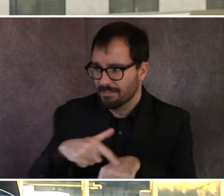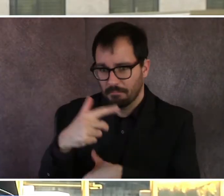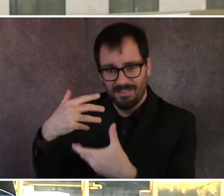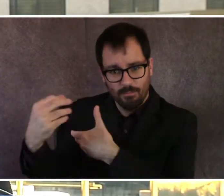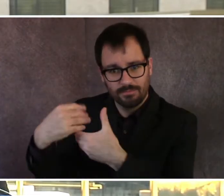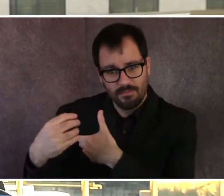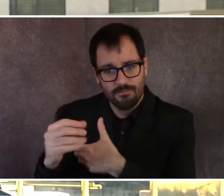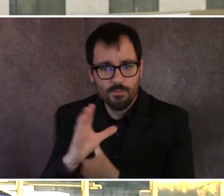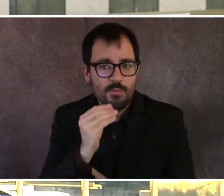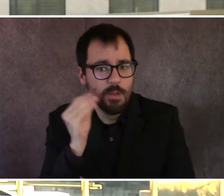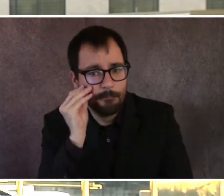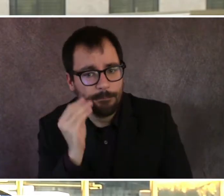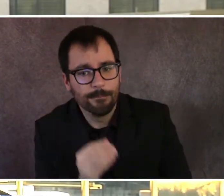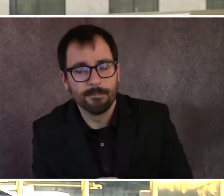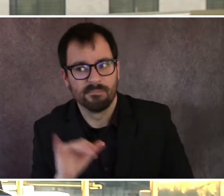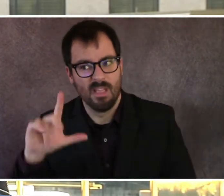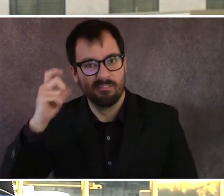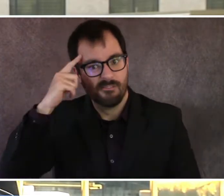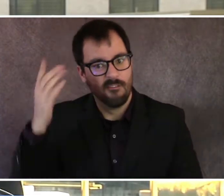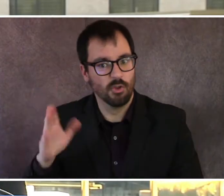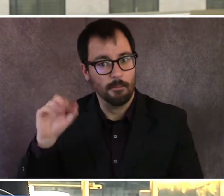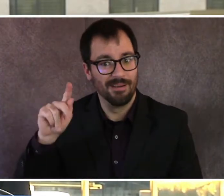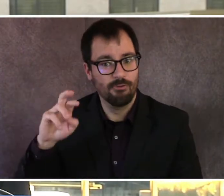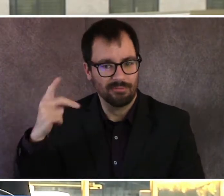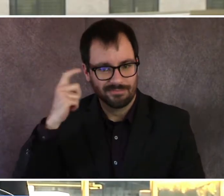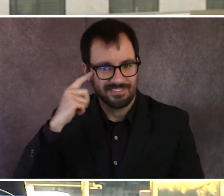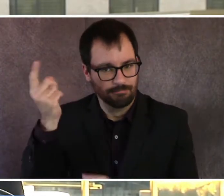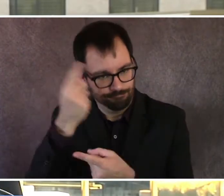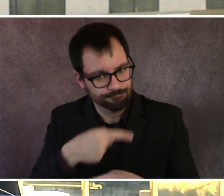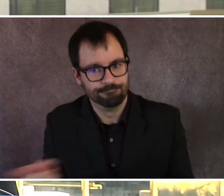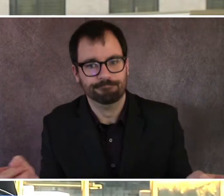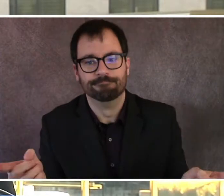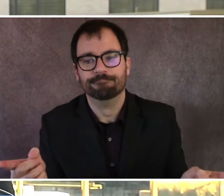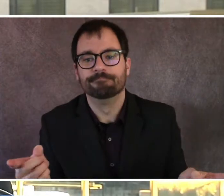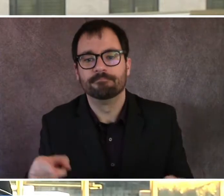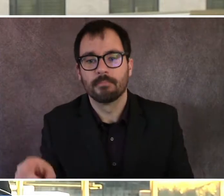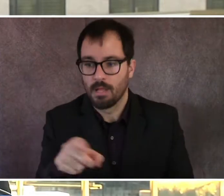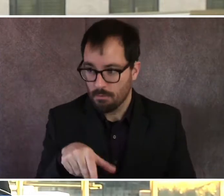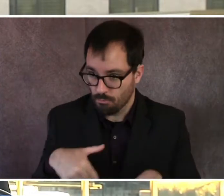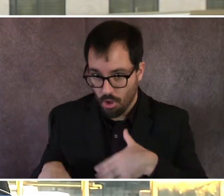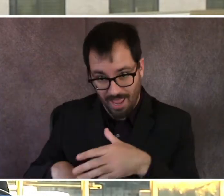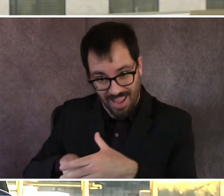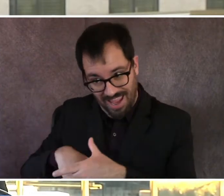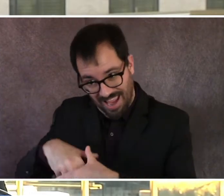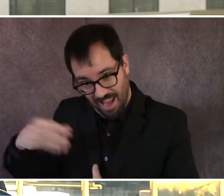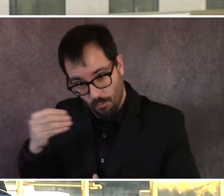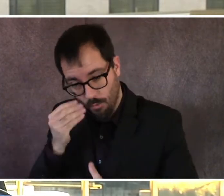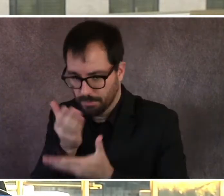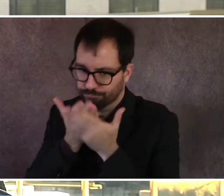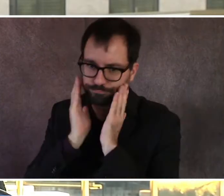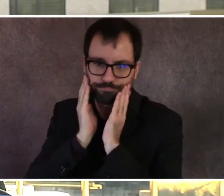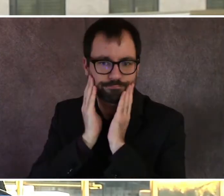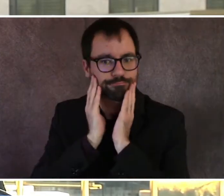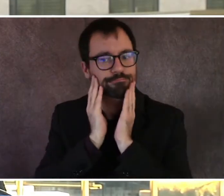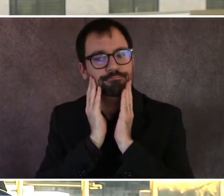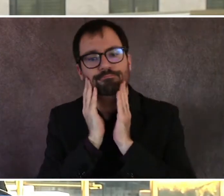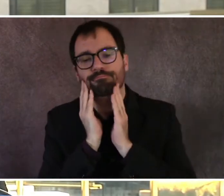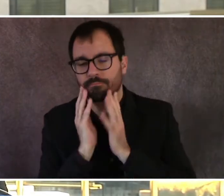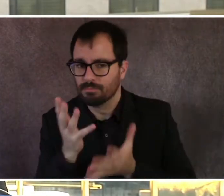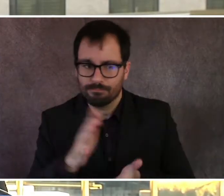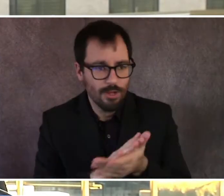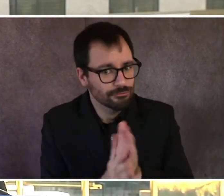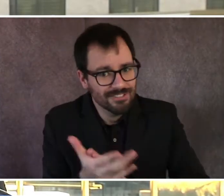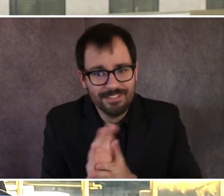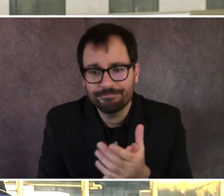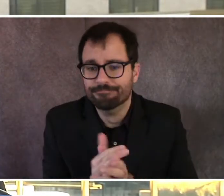wear face coverings, we want people to continue to wash your hands frequently with warm water and soap, wipe down surfaces that might be